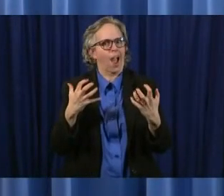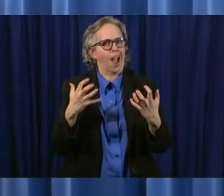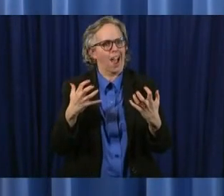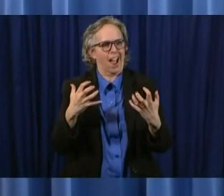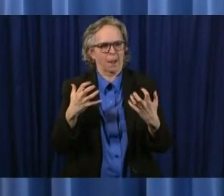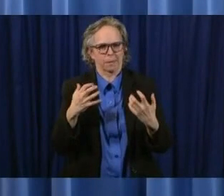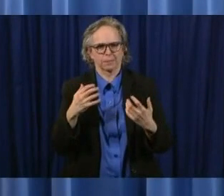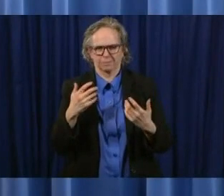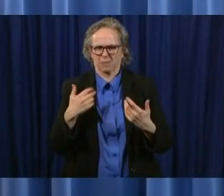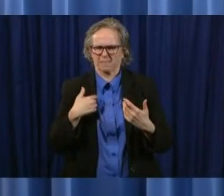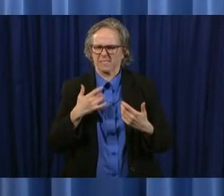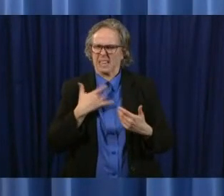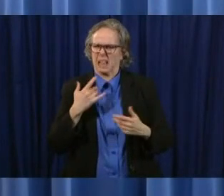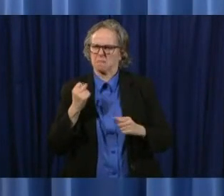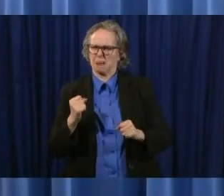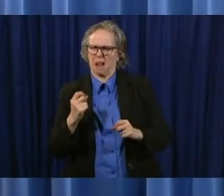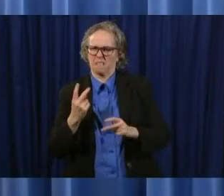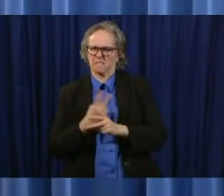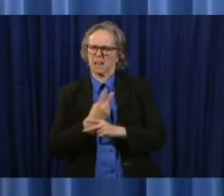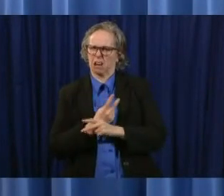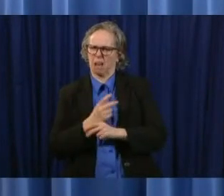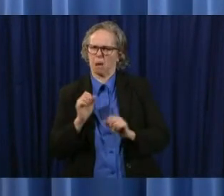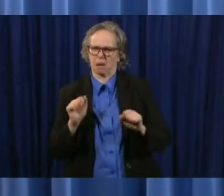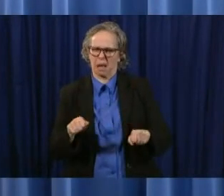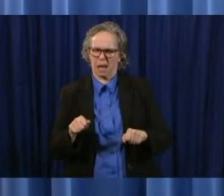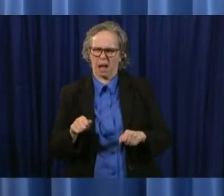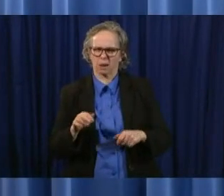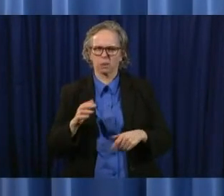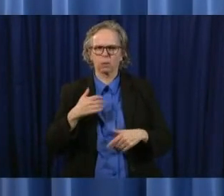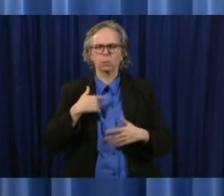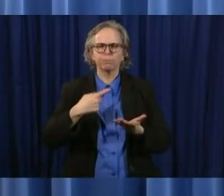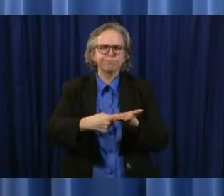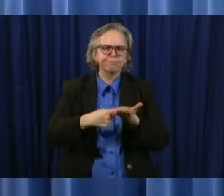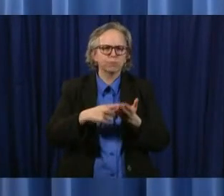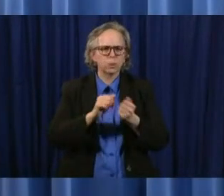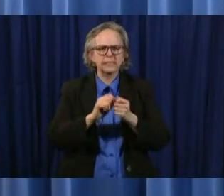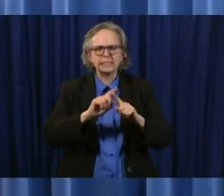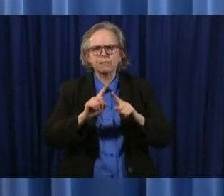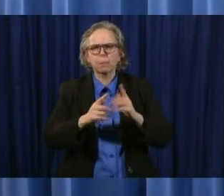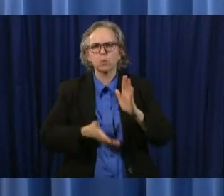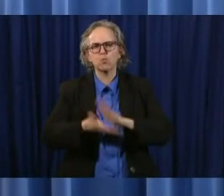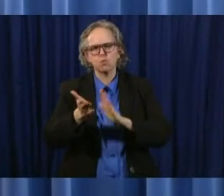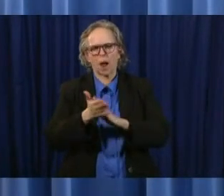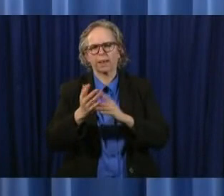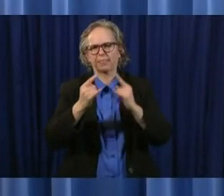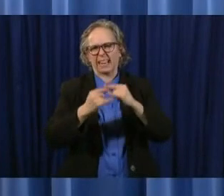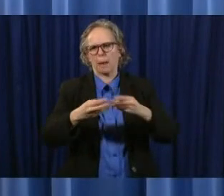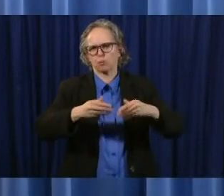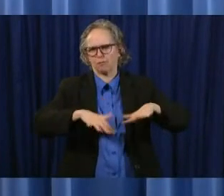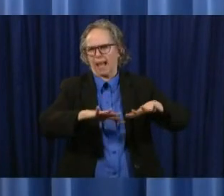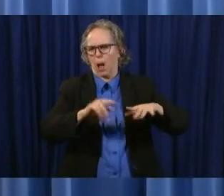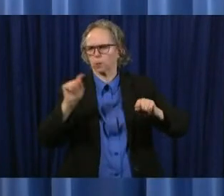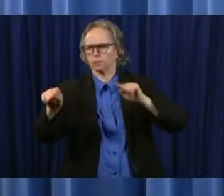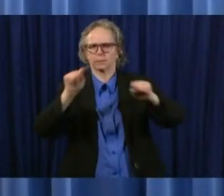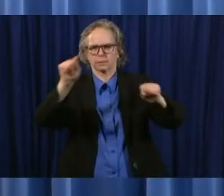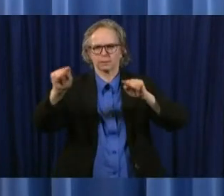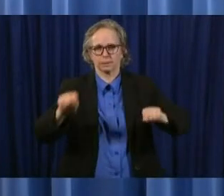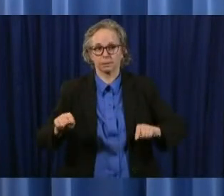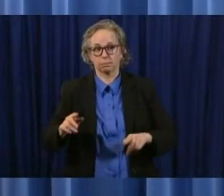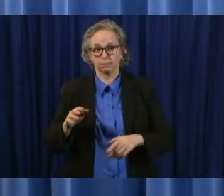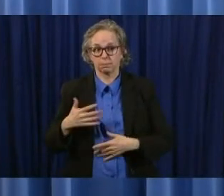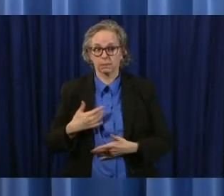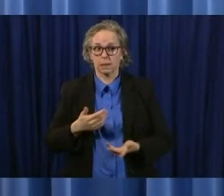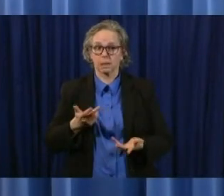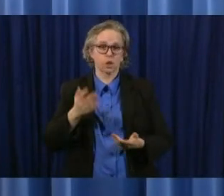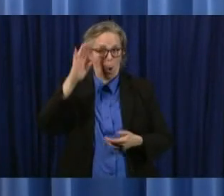we can figure out working with the people who run run the campgrounds now in addition to the private campgrounds obviously you